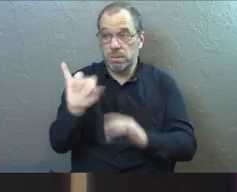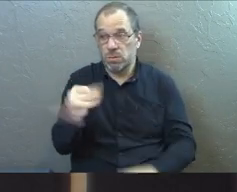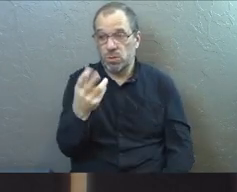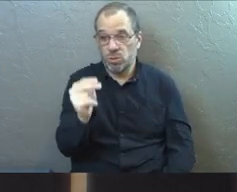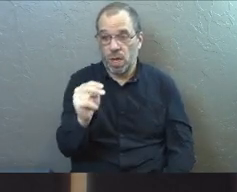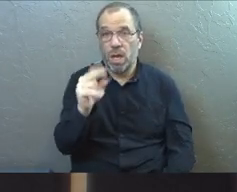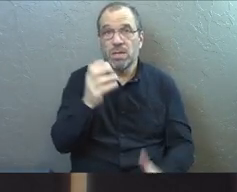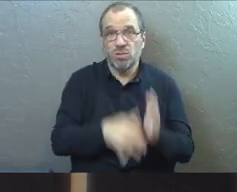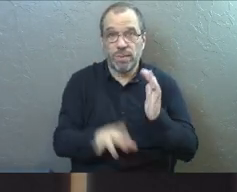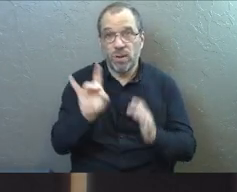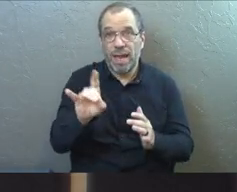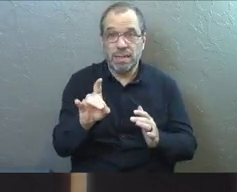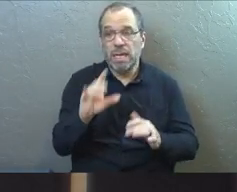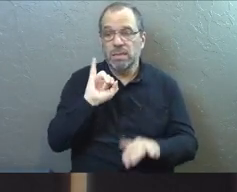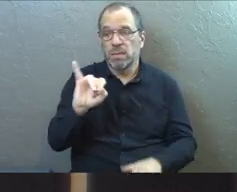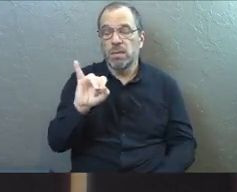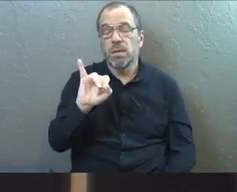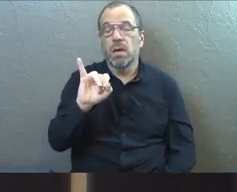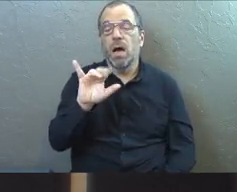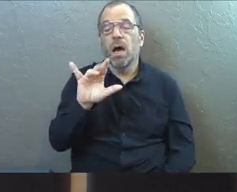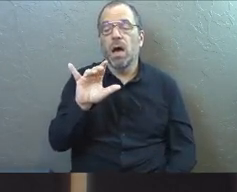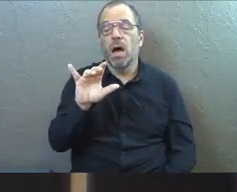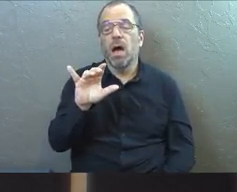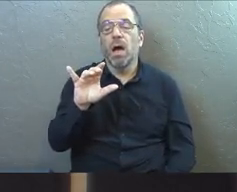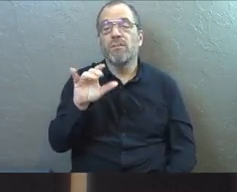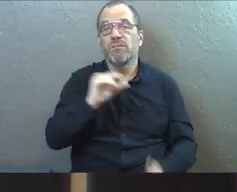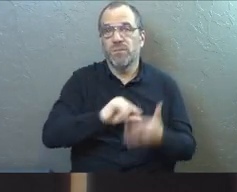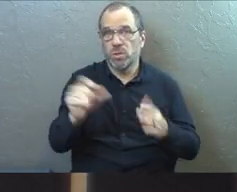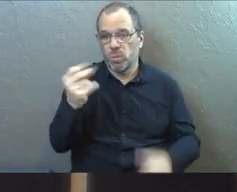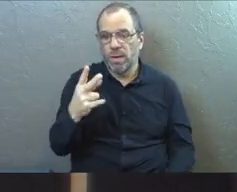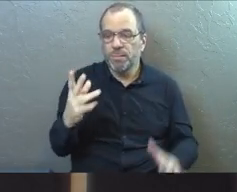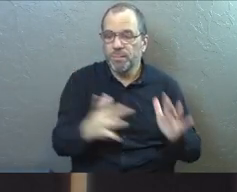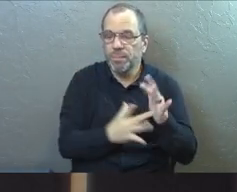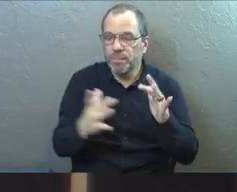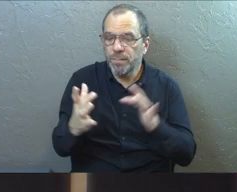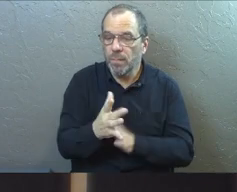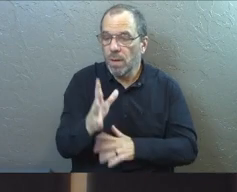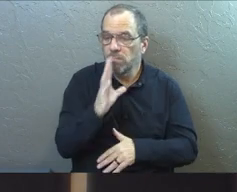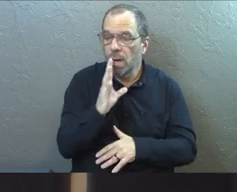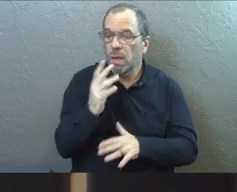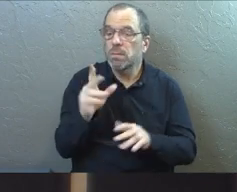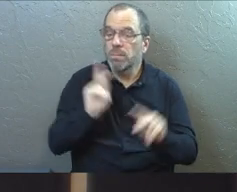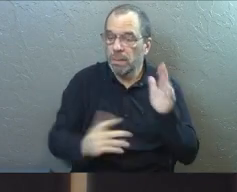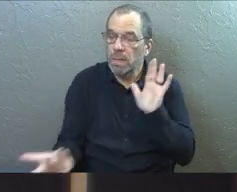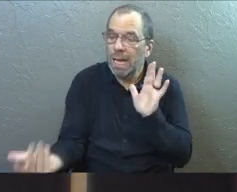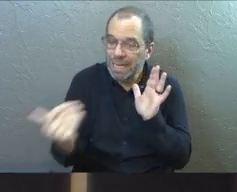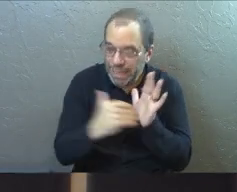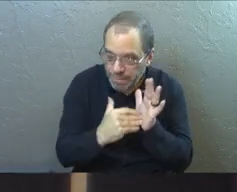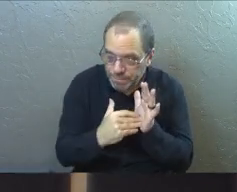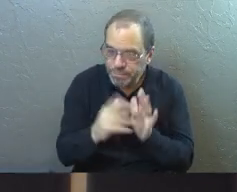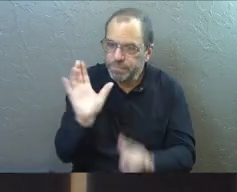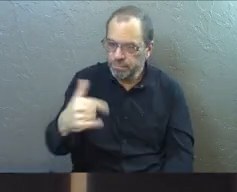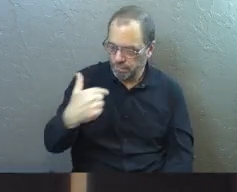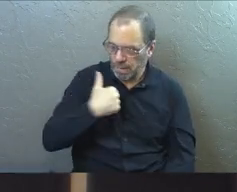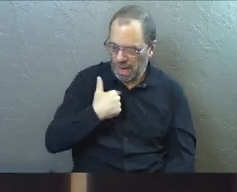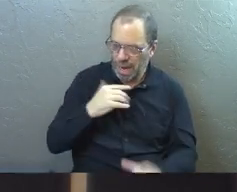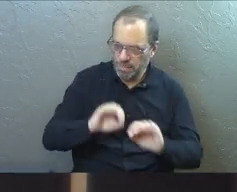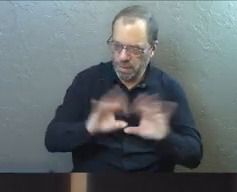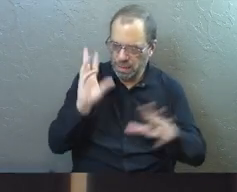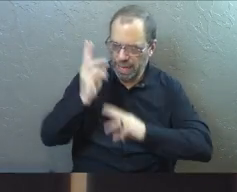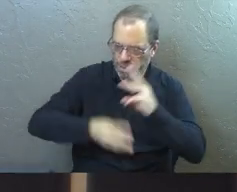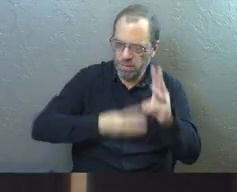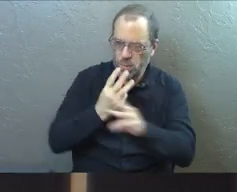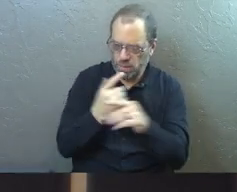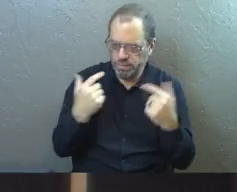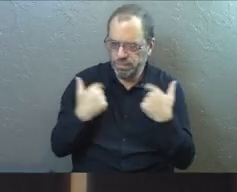speaking to some people. This is John chapter eight, verse 12. Jesus spoke to the people once more and said, I am the light of